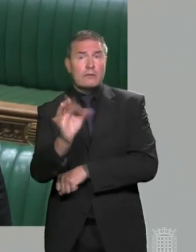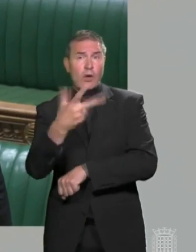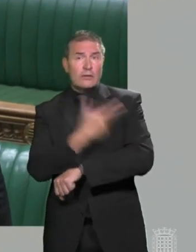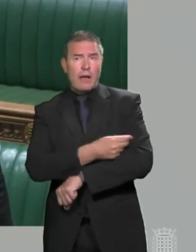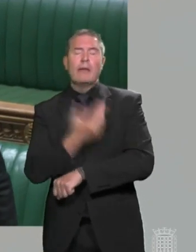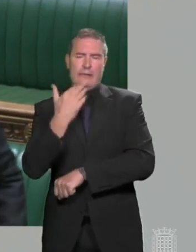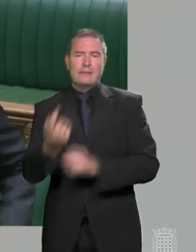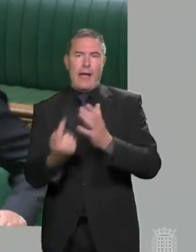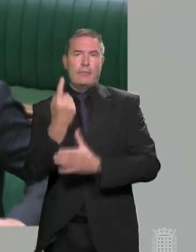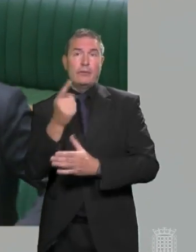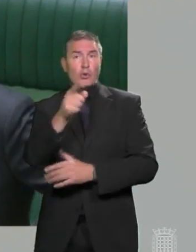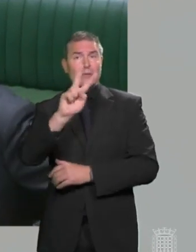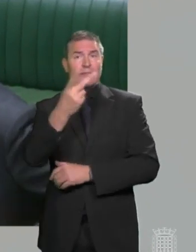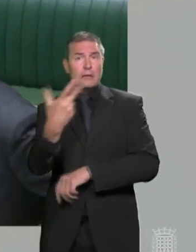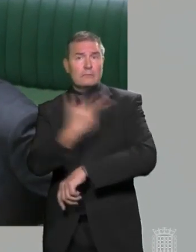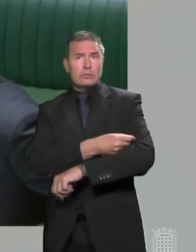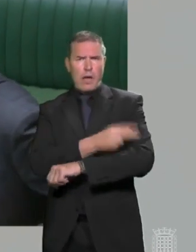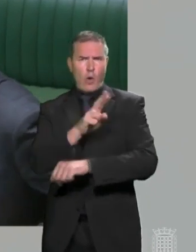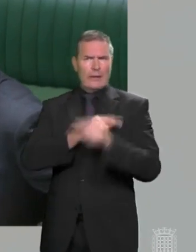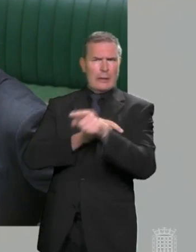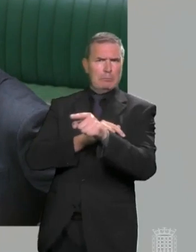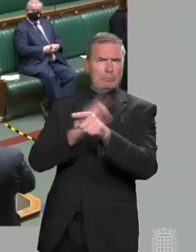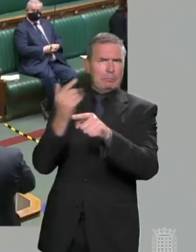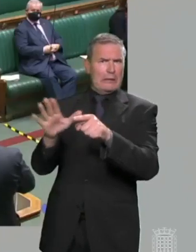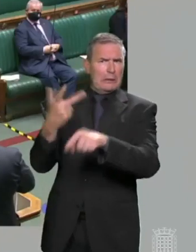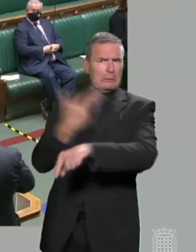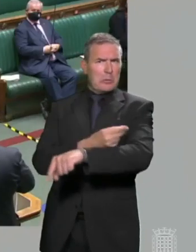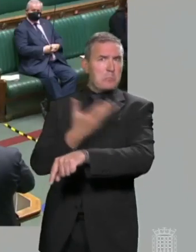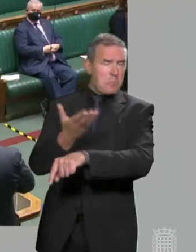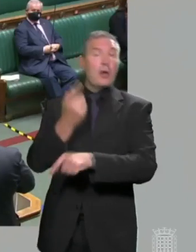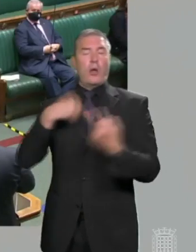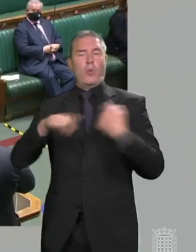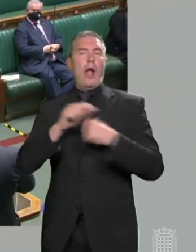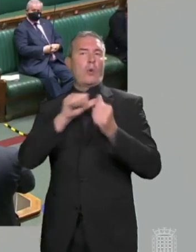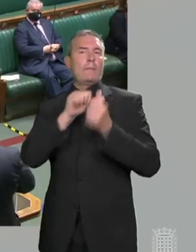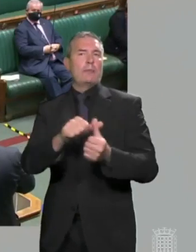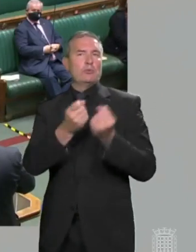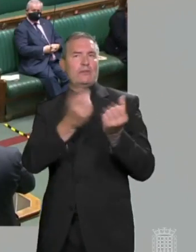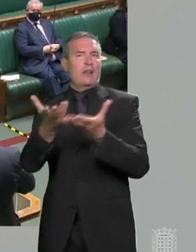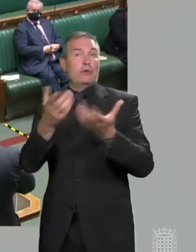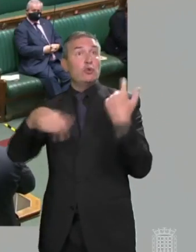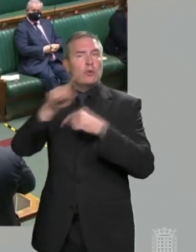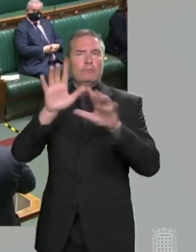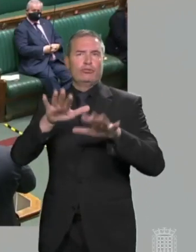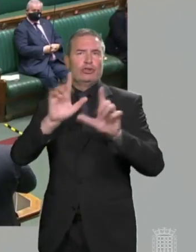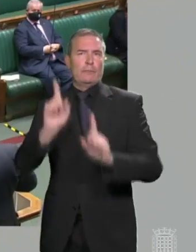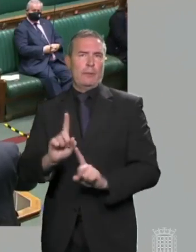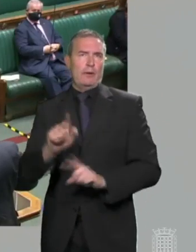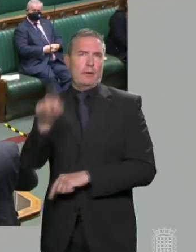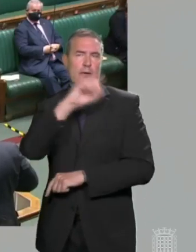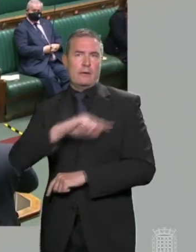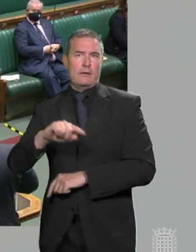second jab. I trust he has had his, Mr Speaker, and we are delivering on our commitments to the British people, not only a